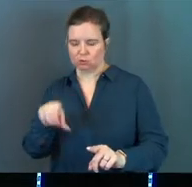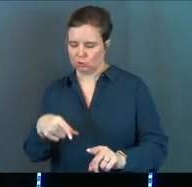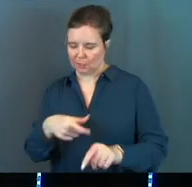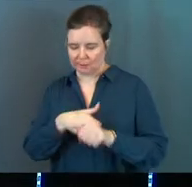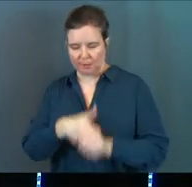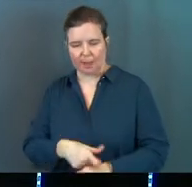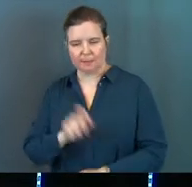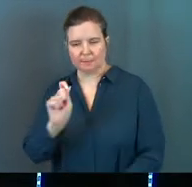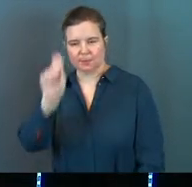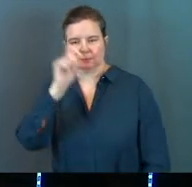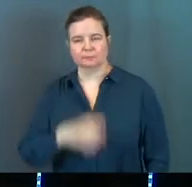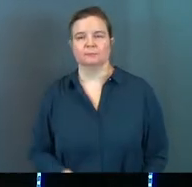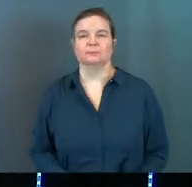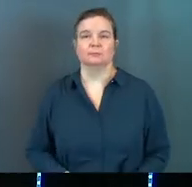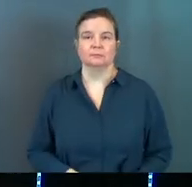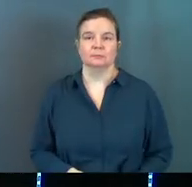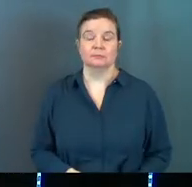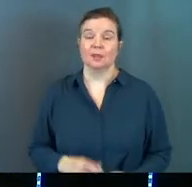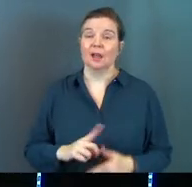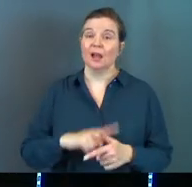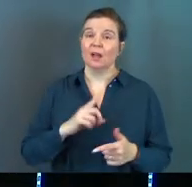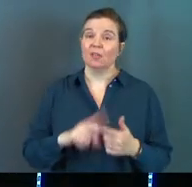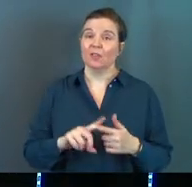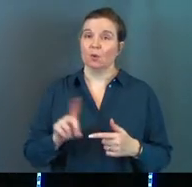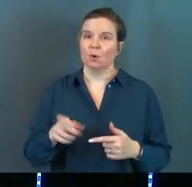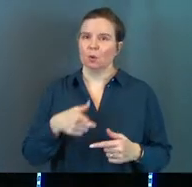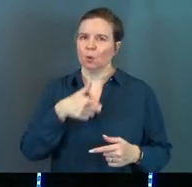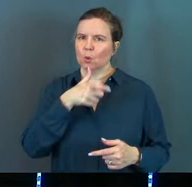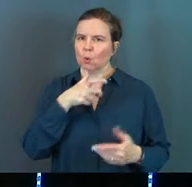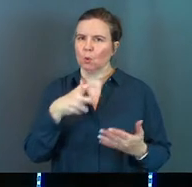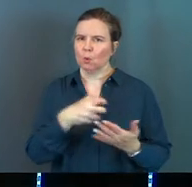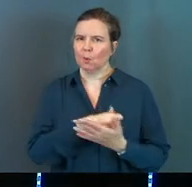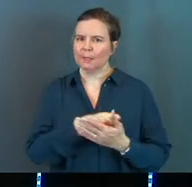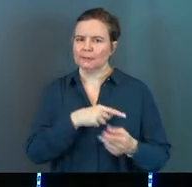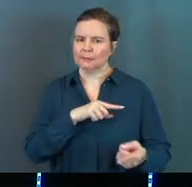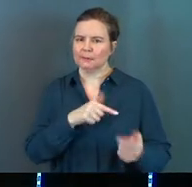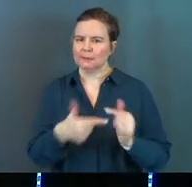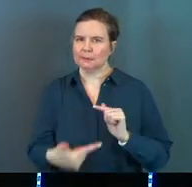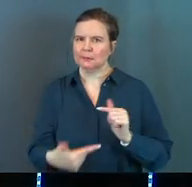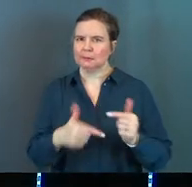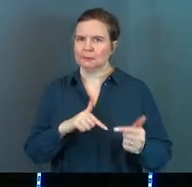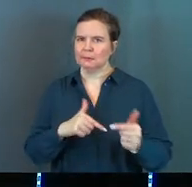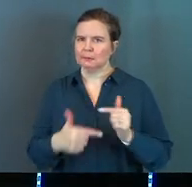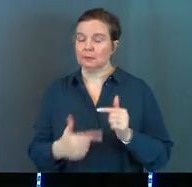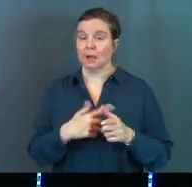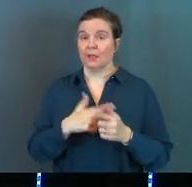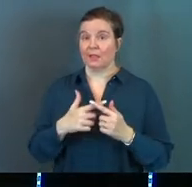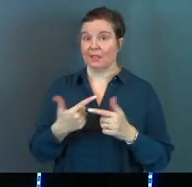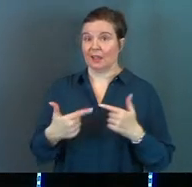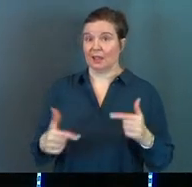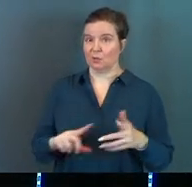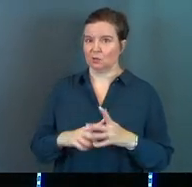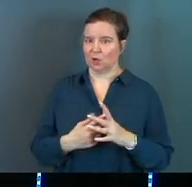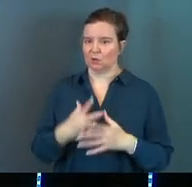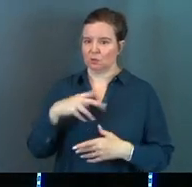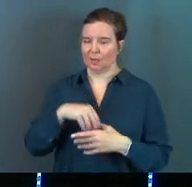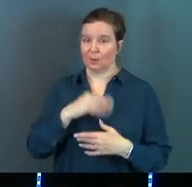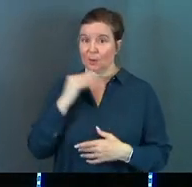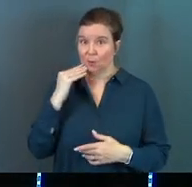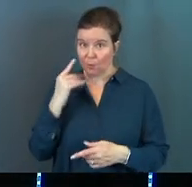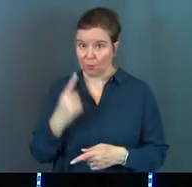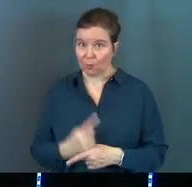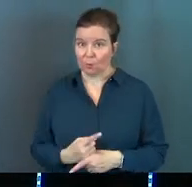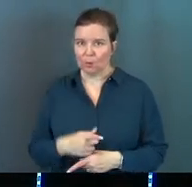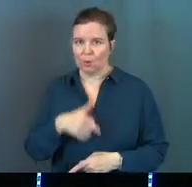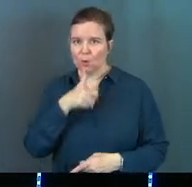just comply. And then it's a question of who wins the competition. And then that language starts to come into our homes,